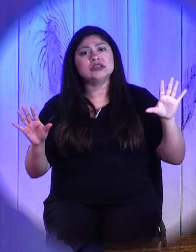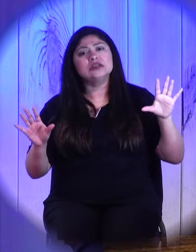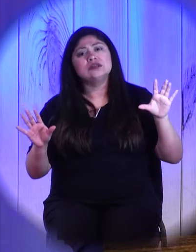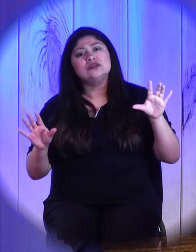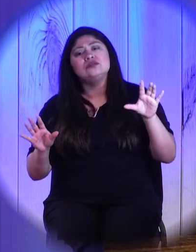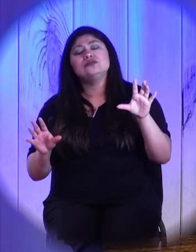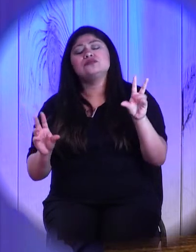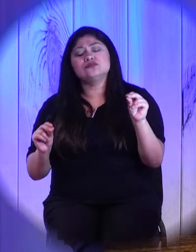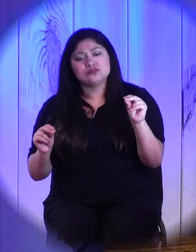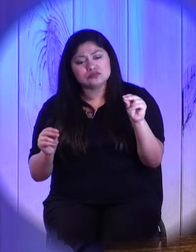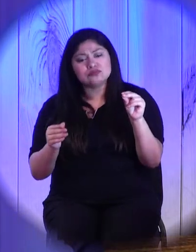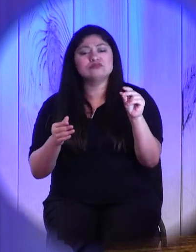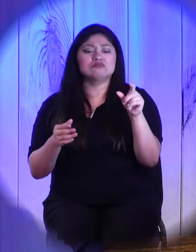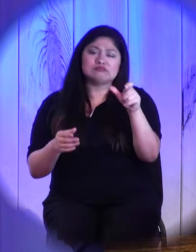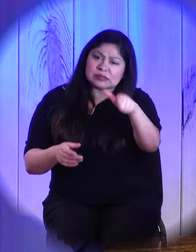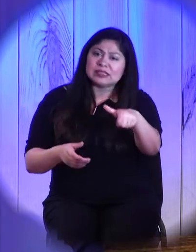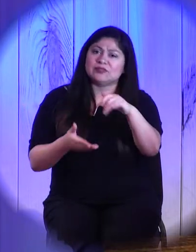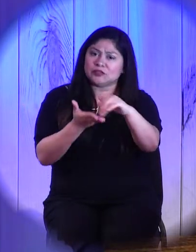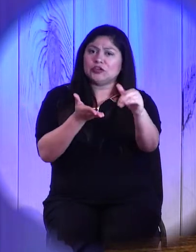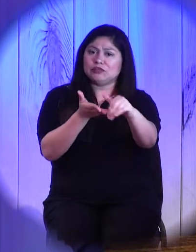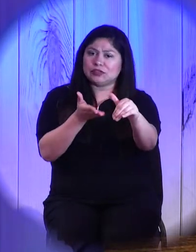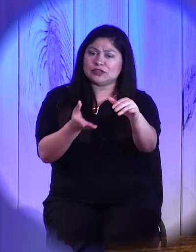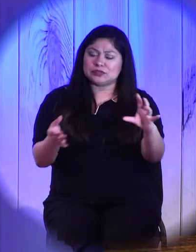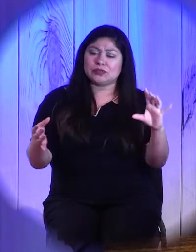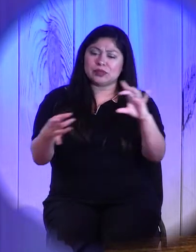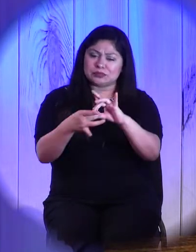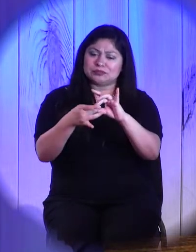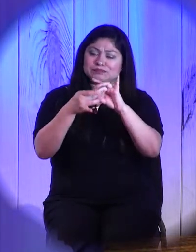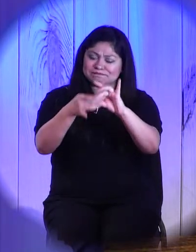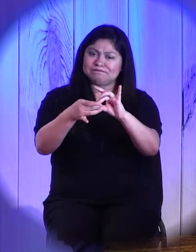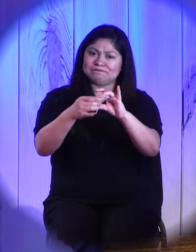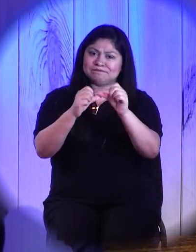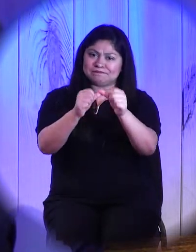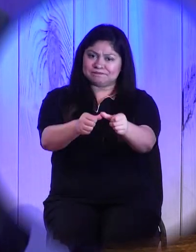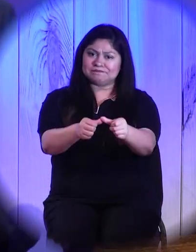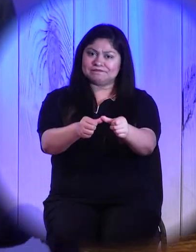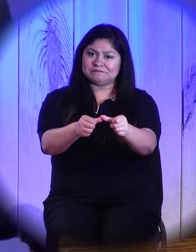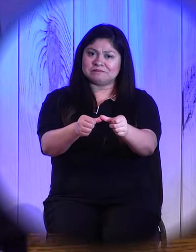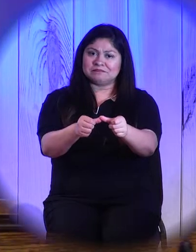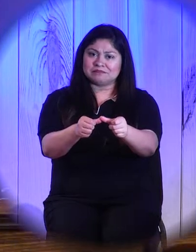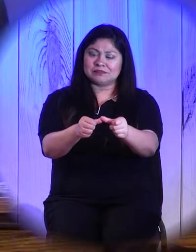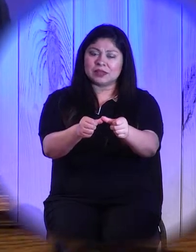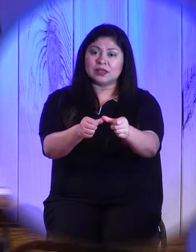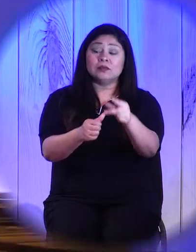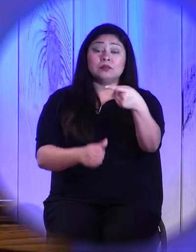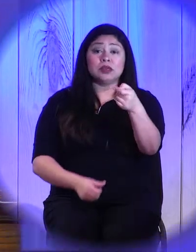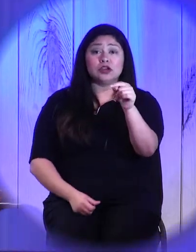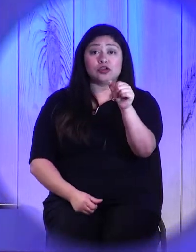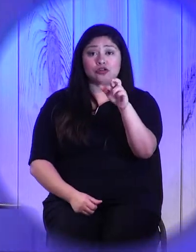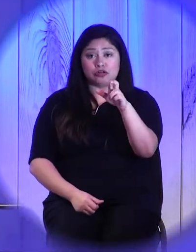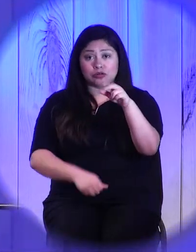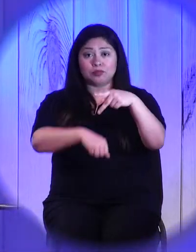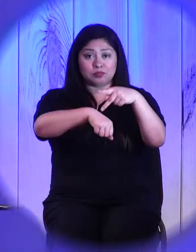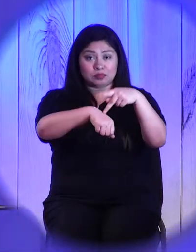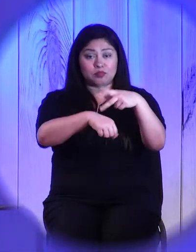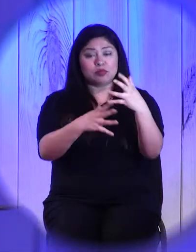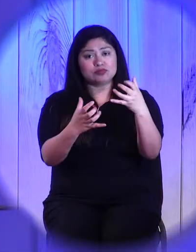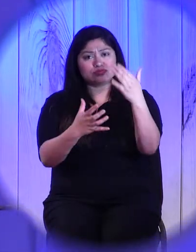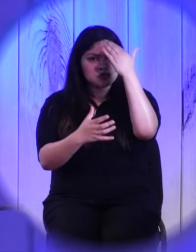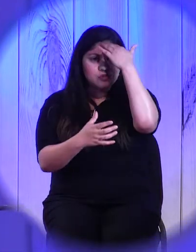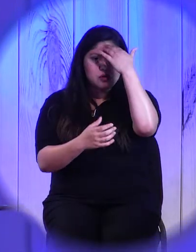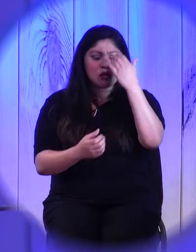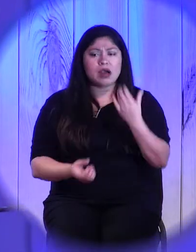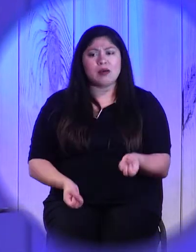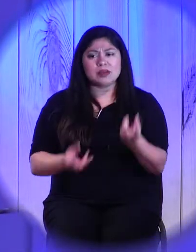It requires forgiving. And Peter wants to know how many times should we forgive one another? And